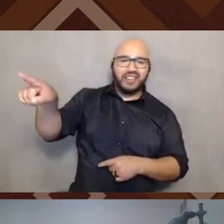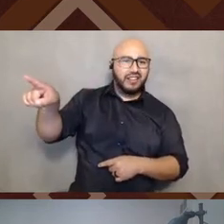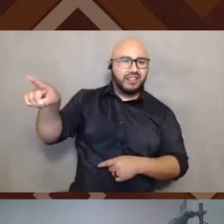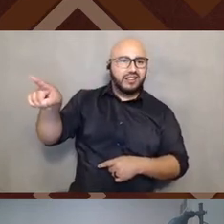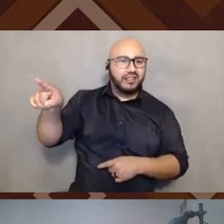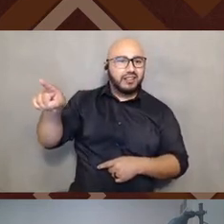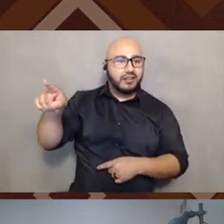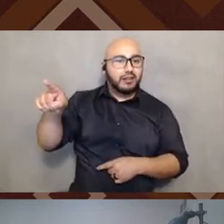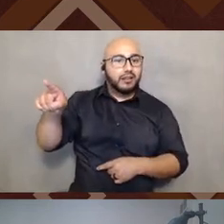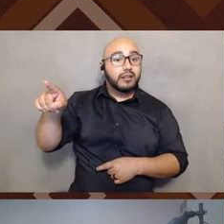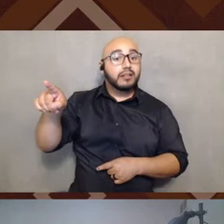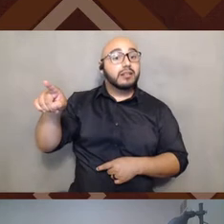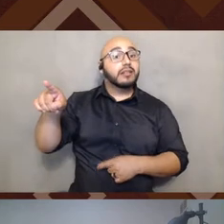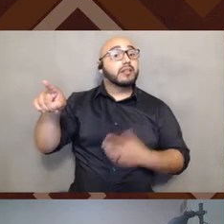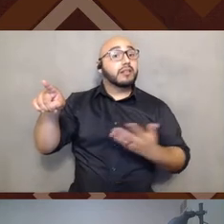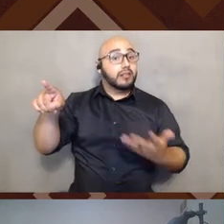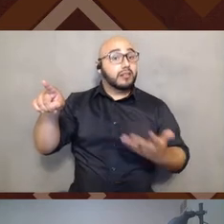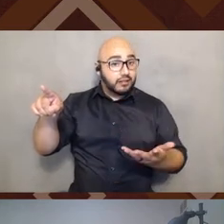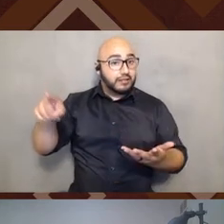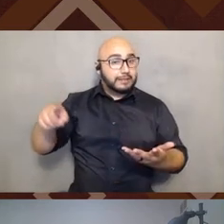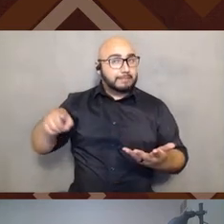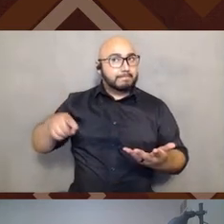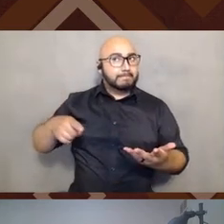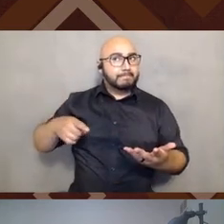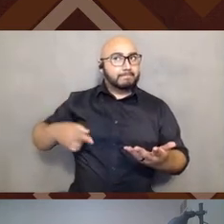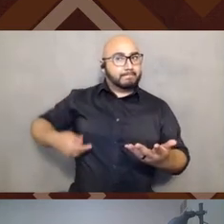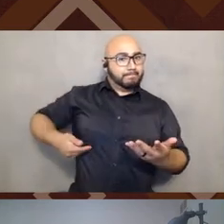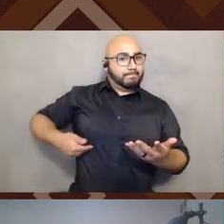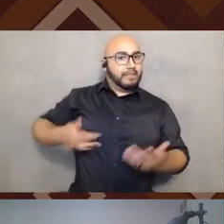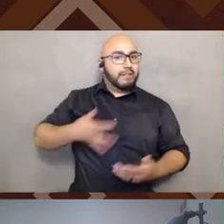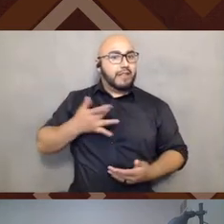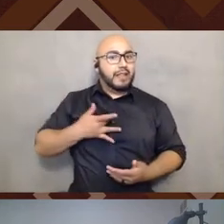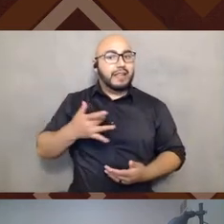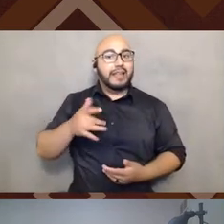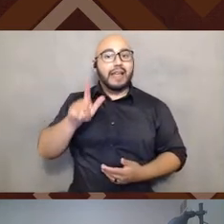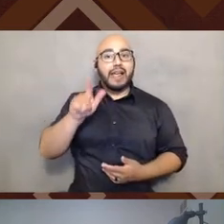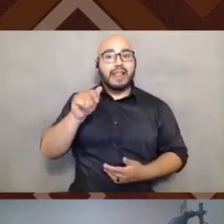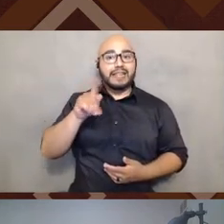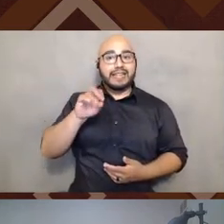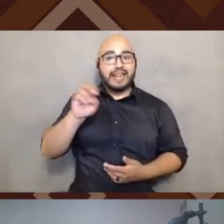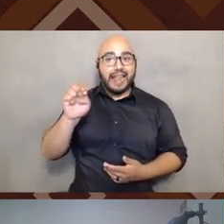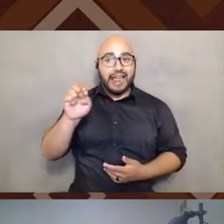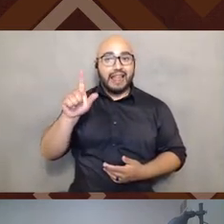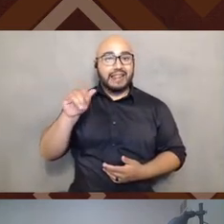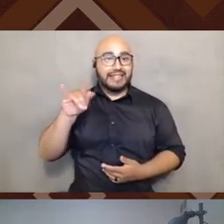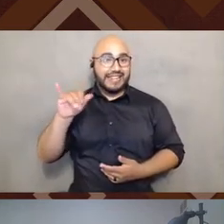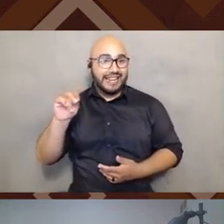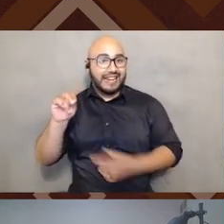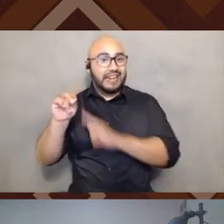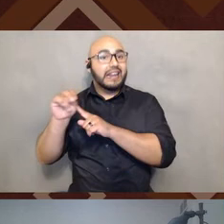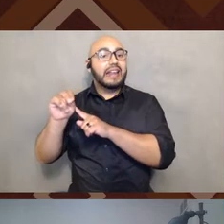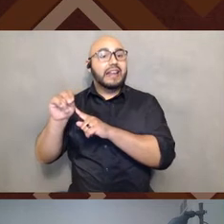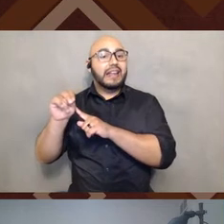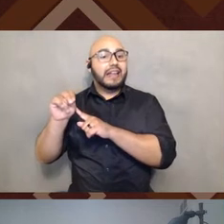Yet again, my sense of it is that the, the last two Latine and Latin are kind of interventions coming from the Spanish speaking